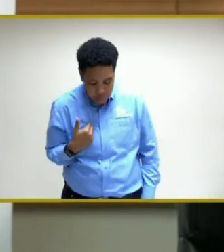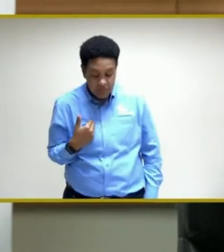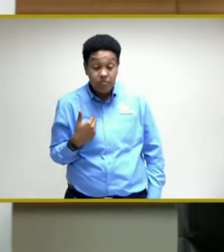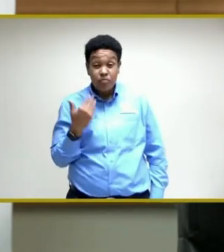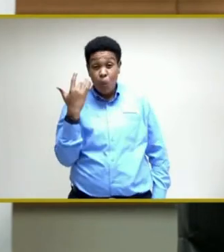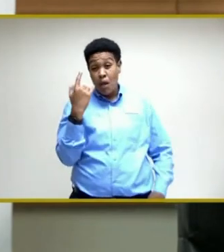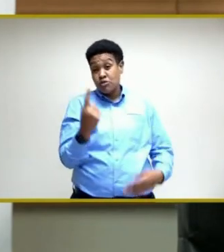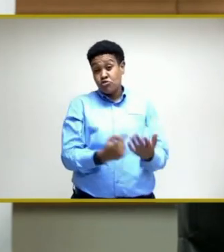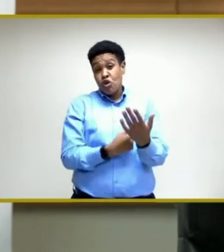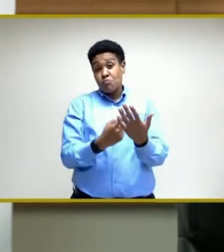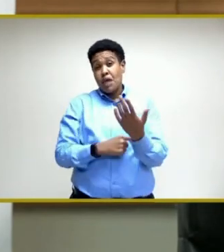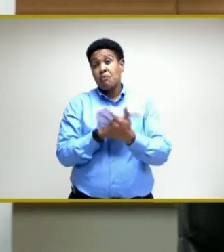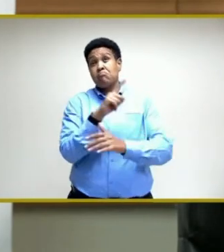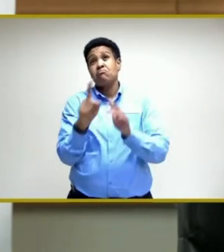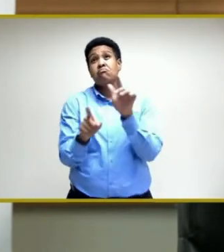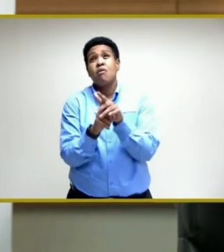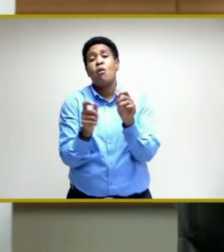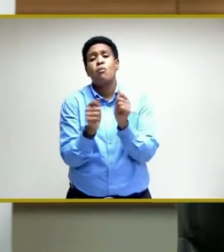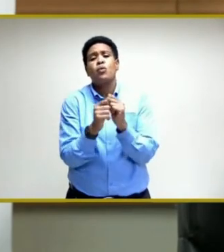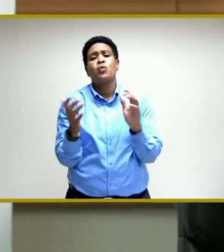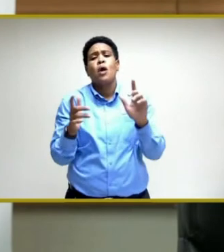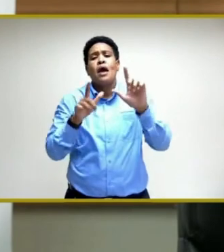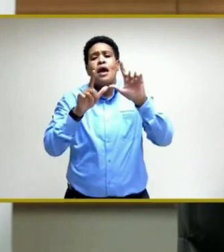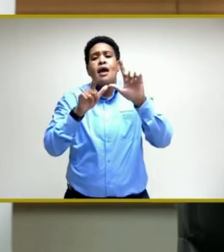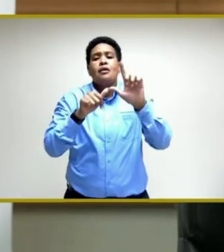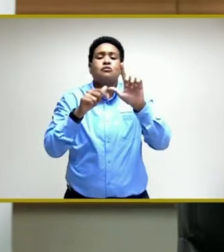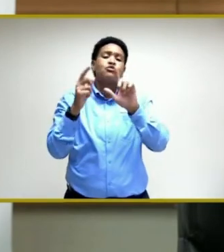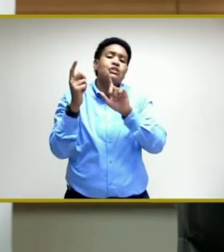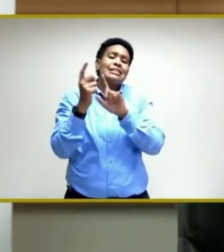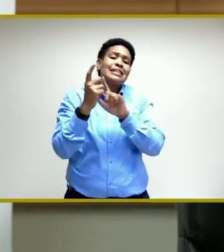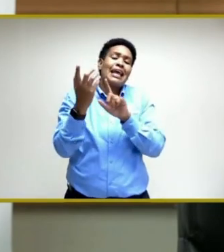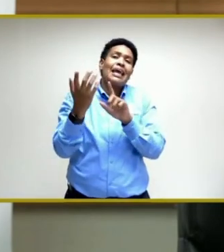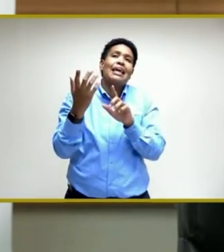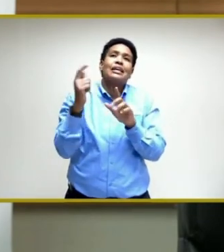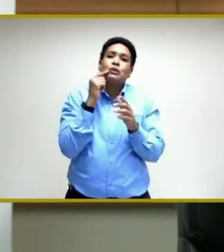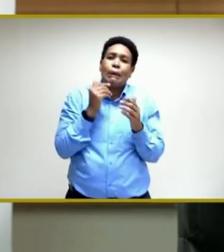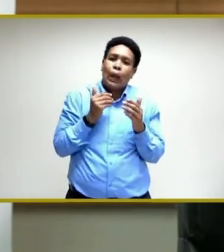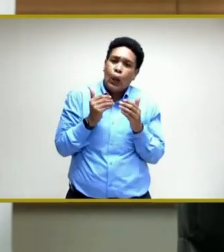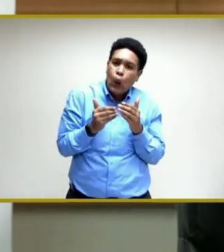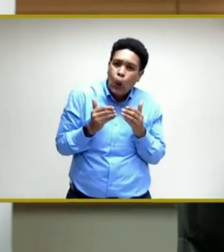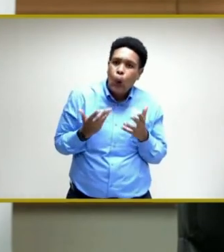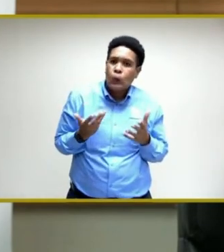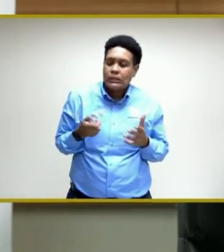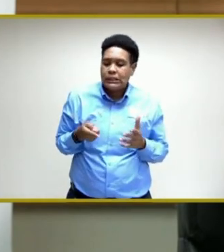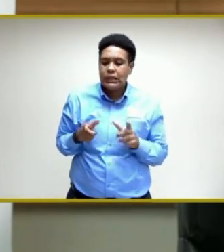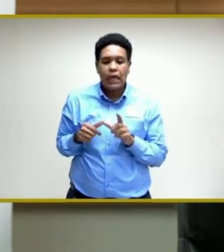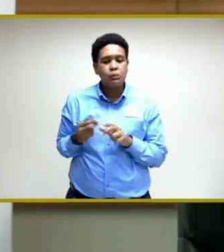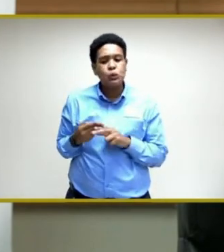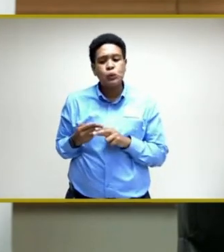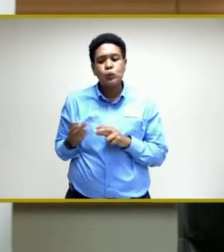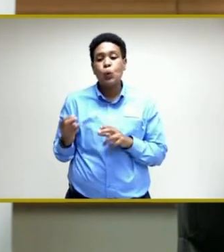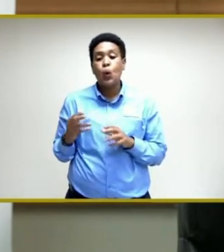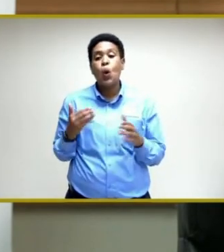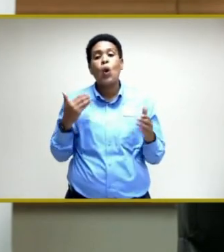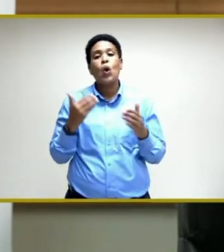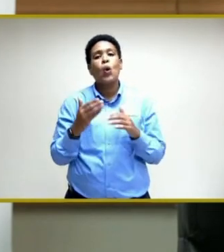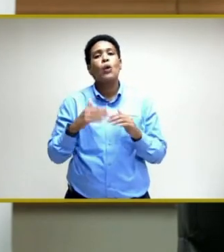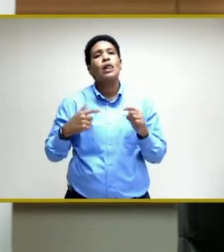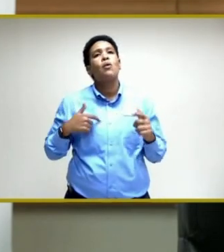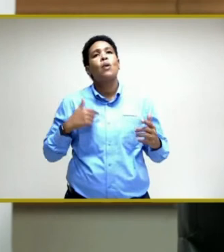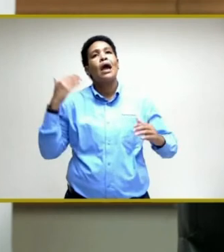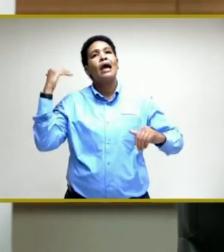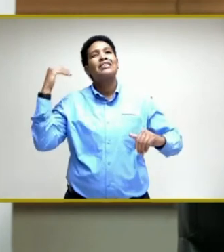sometimes it comes with expiration dates that are close, or closer than we would like,